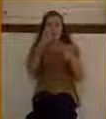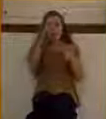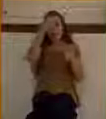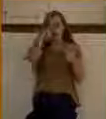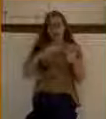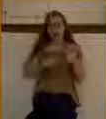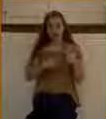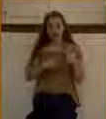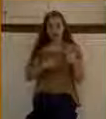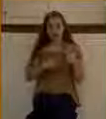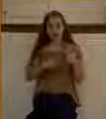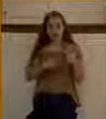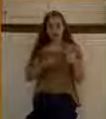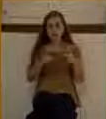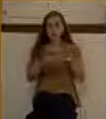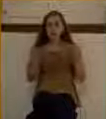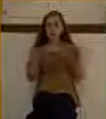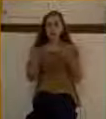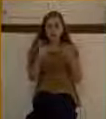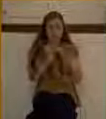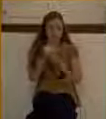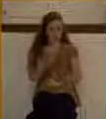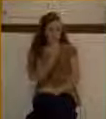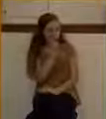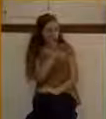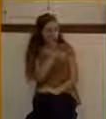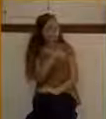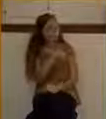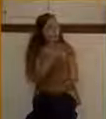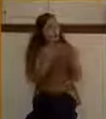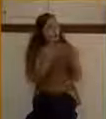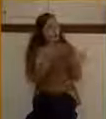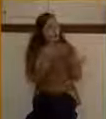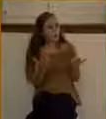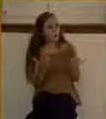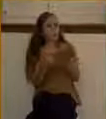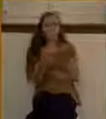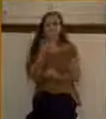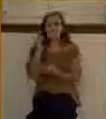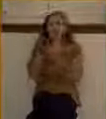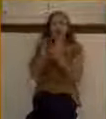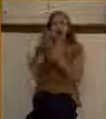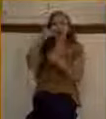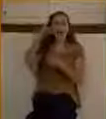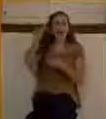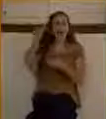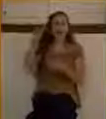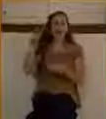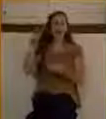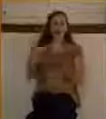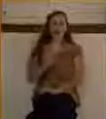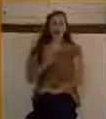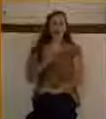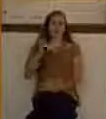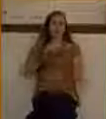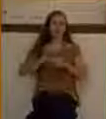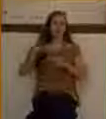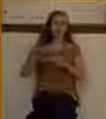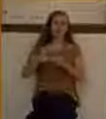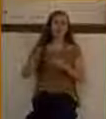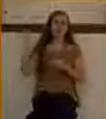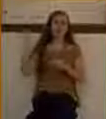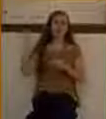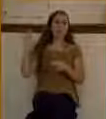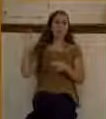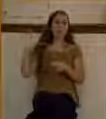in these narratives placed side by side. Because Bartimaeus is not asking for status. He's not asking for greatness for himself.